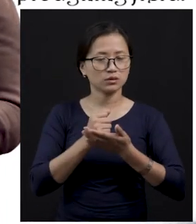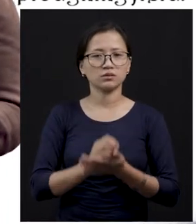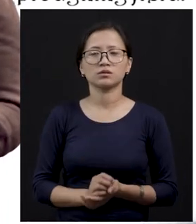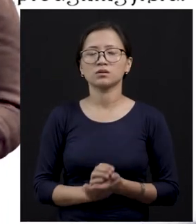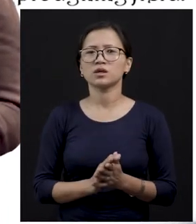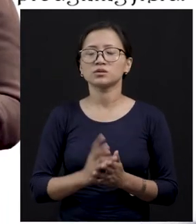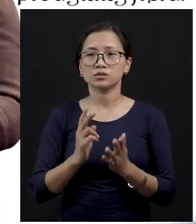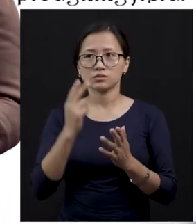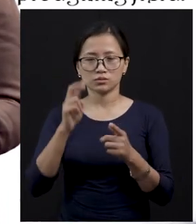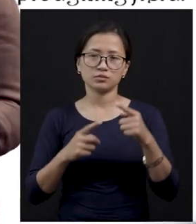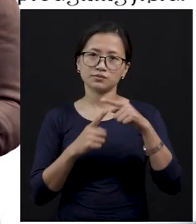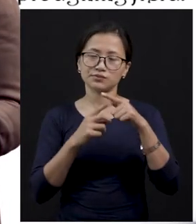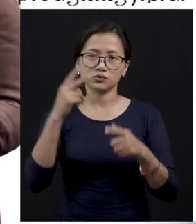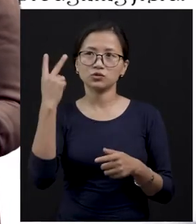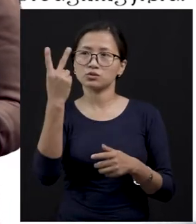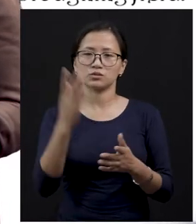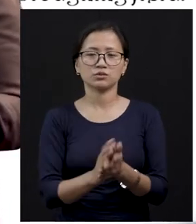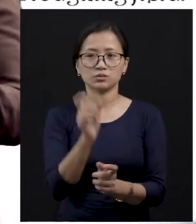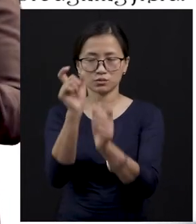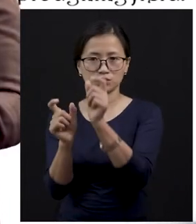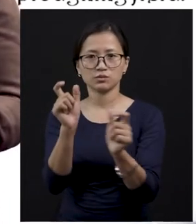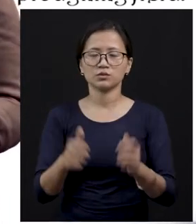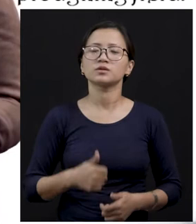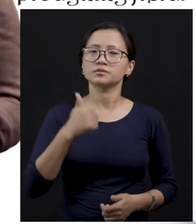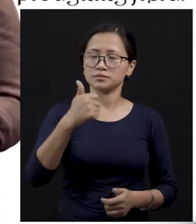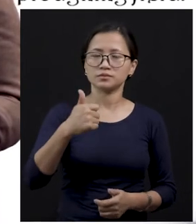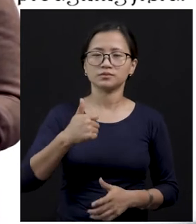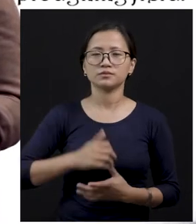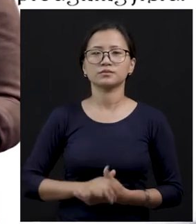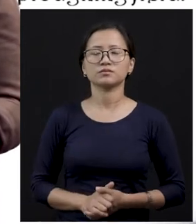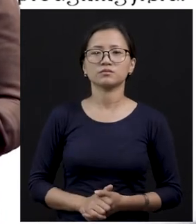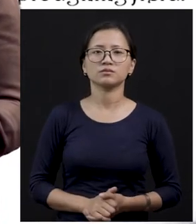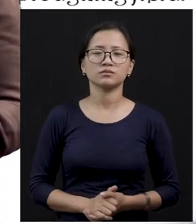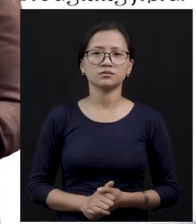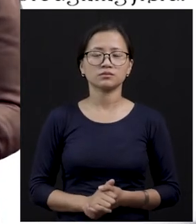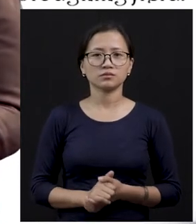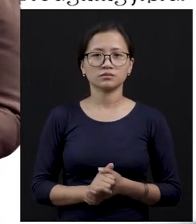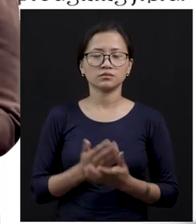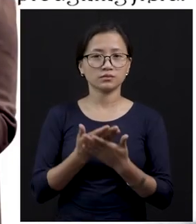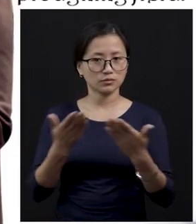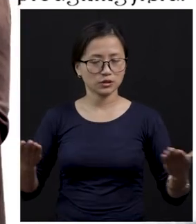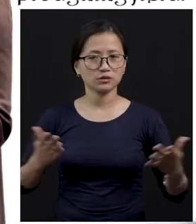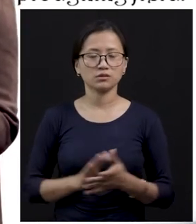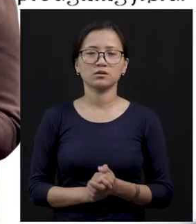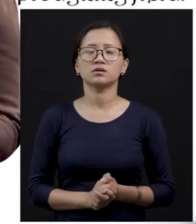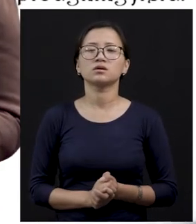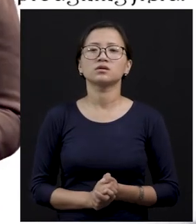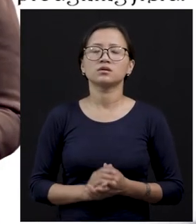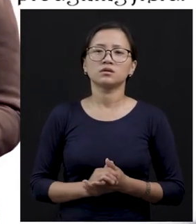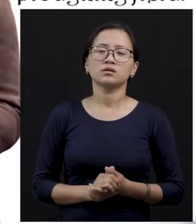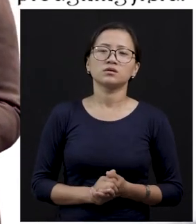transport people and goods. Okay, children? So, these animals